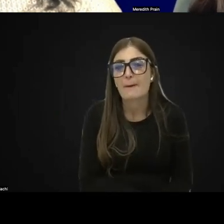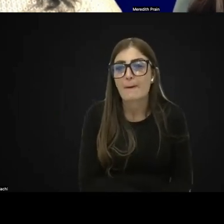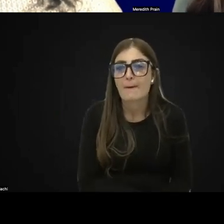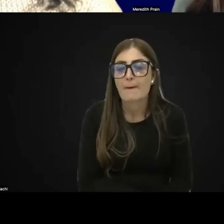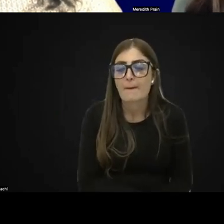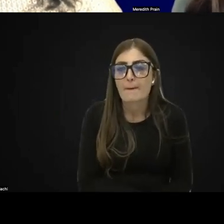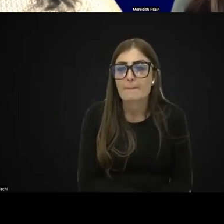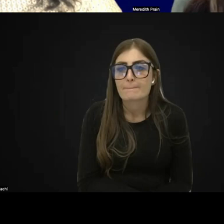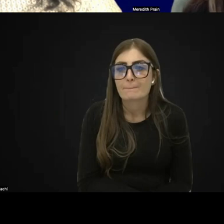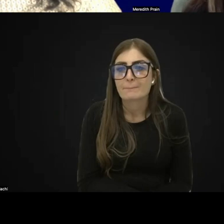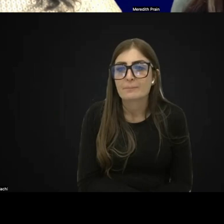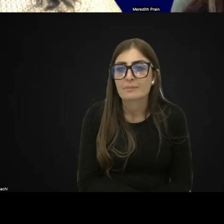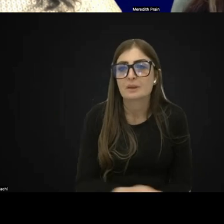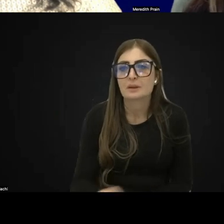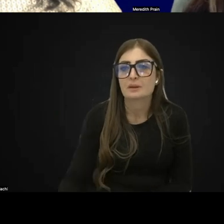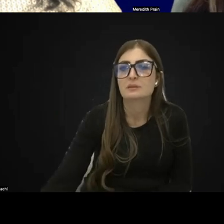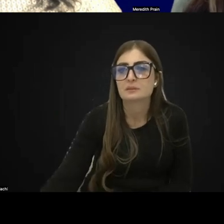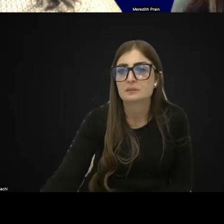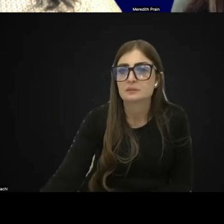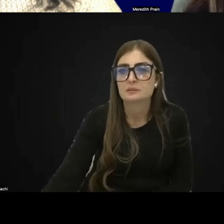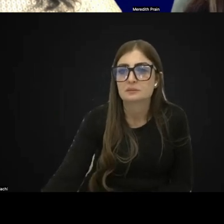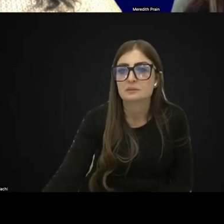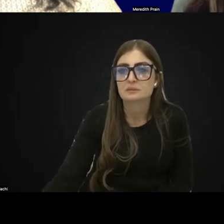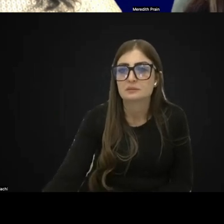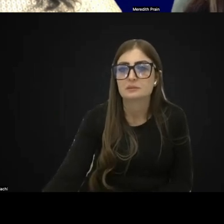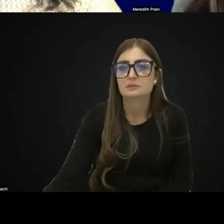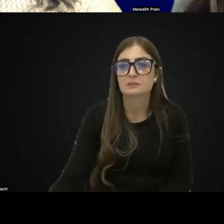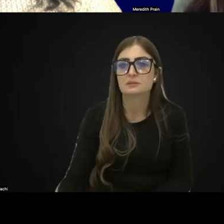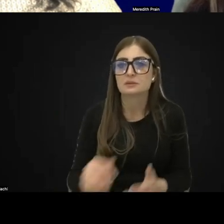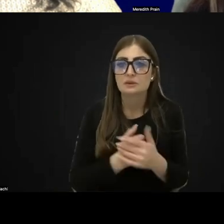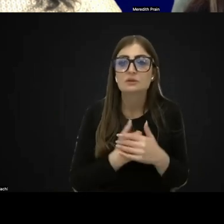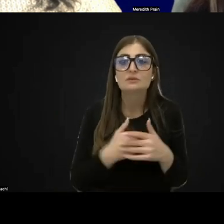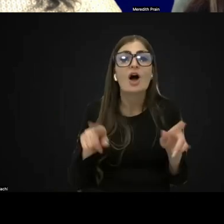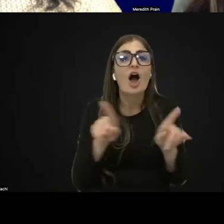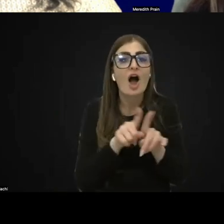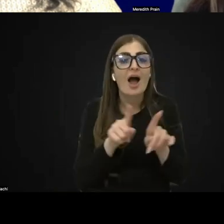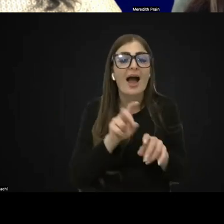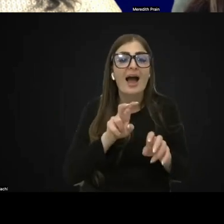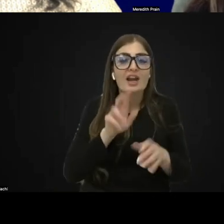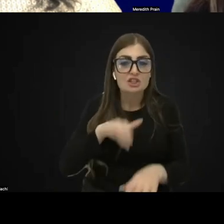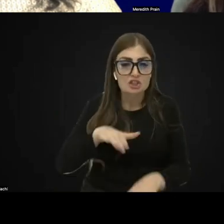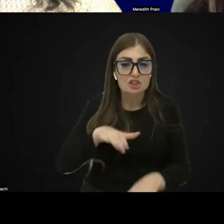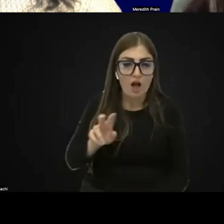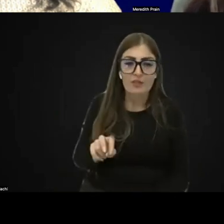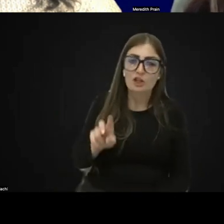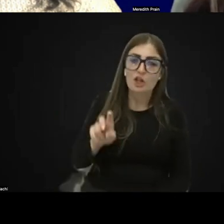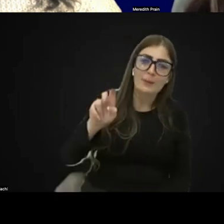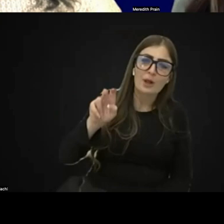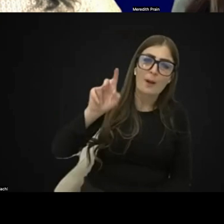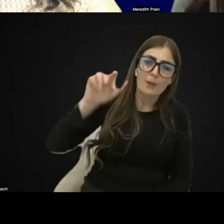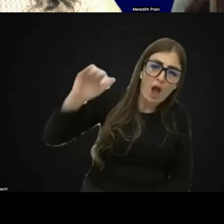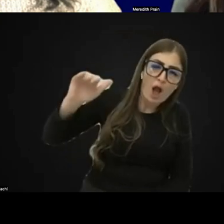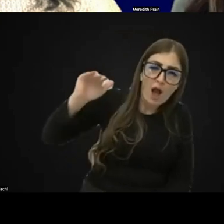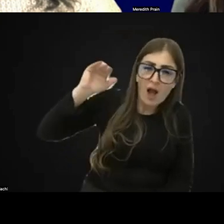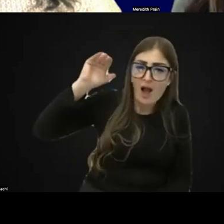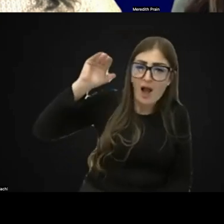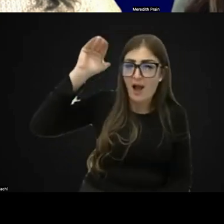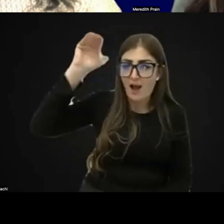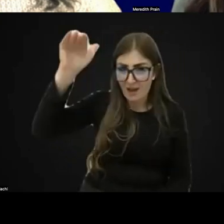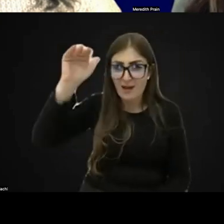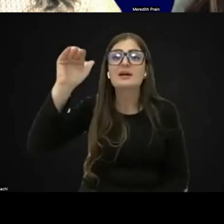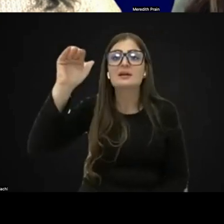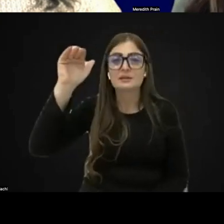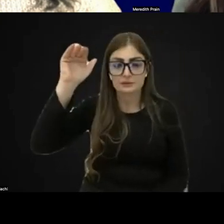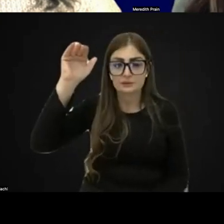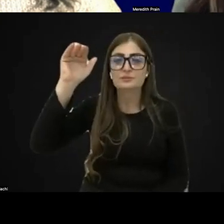The next question is, I had a child who was always climbing up high and seemed to